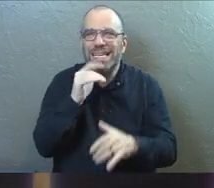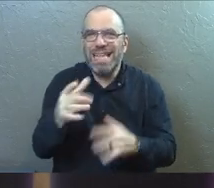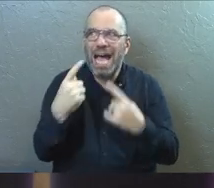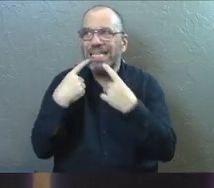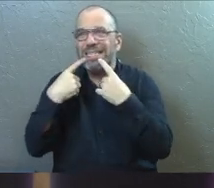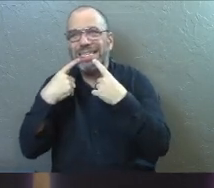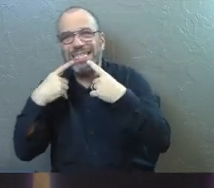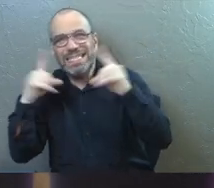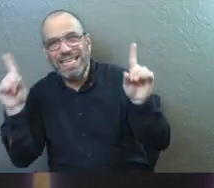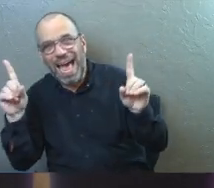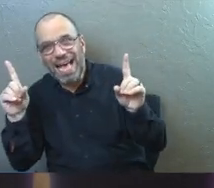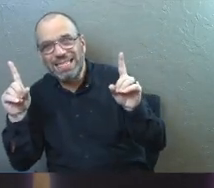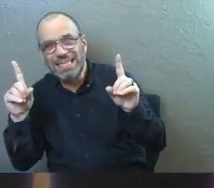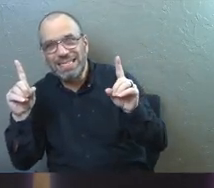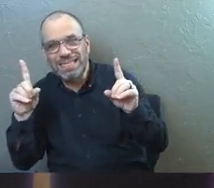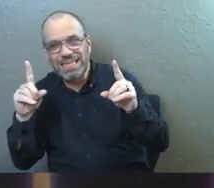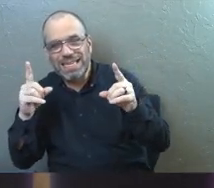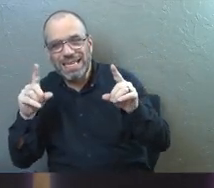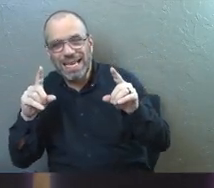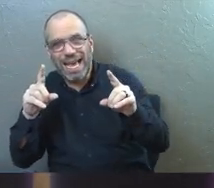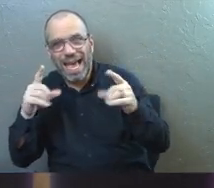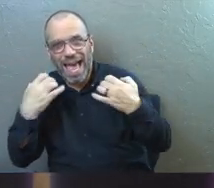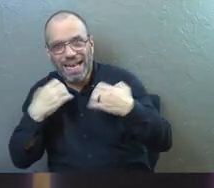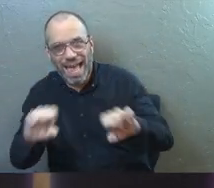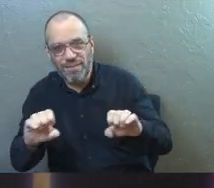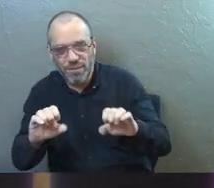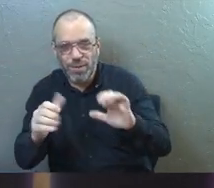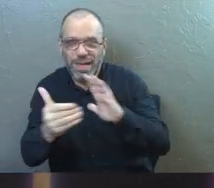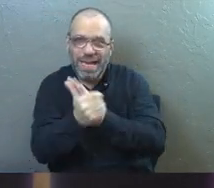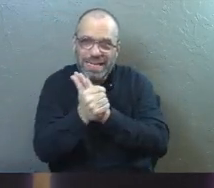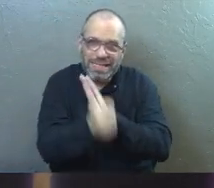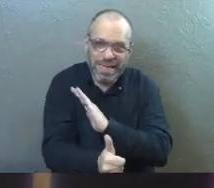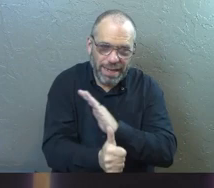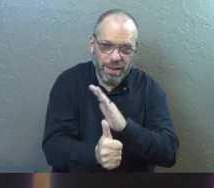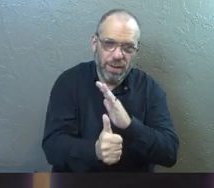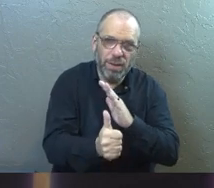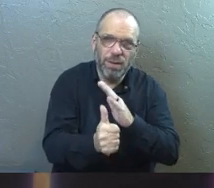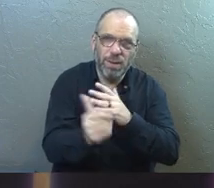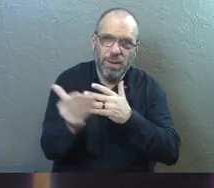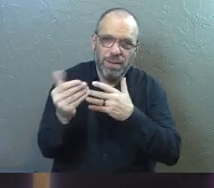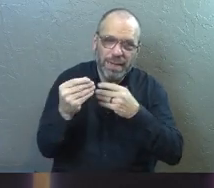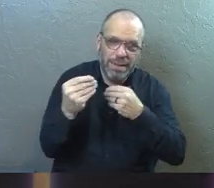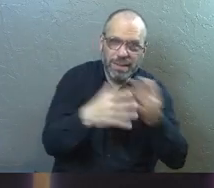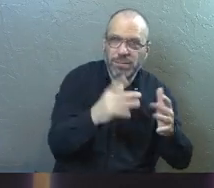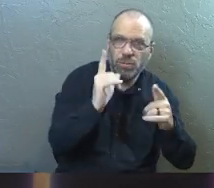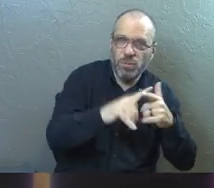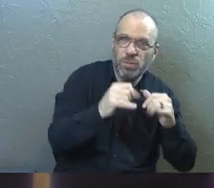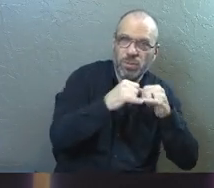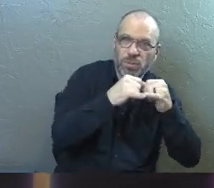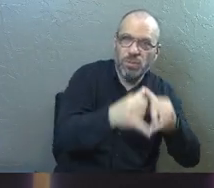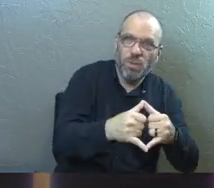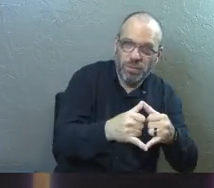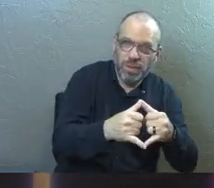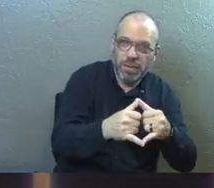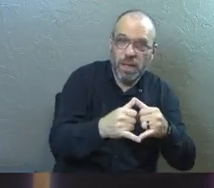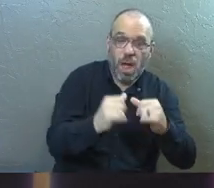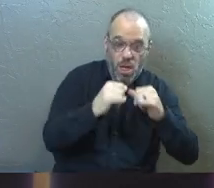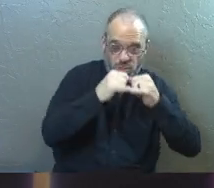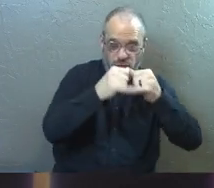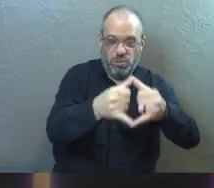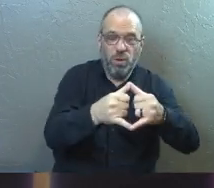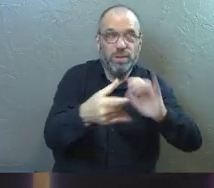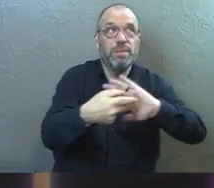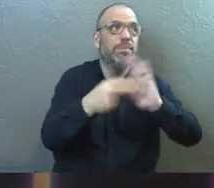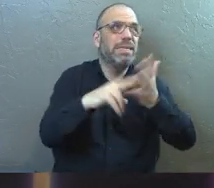success and effort and skill that gets somebody to the trophy in that picture. Where the trophy